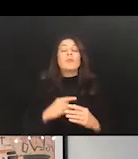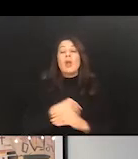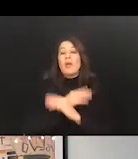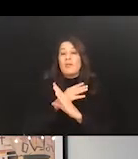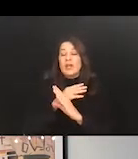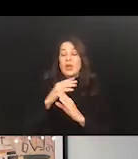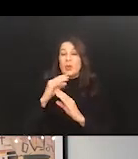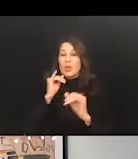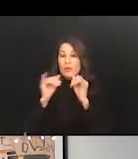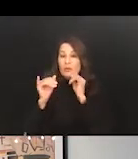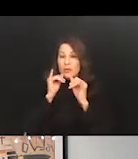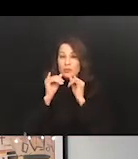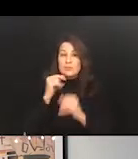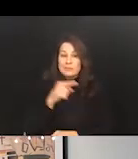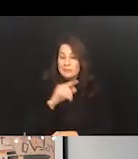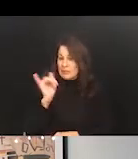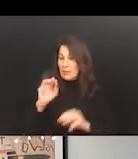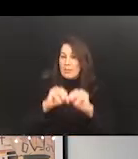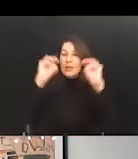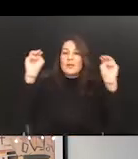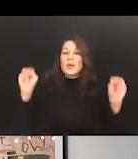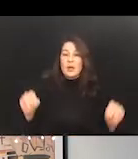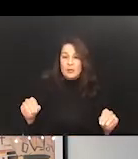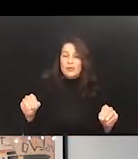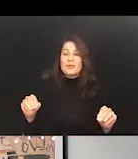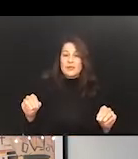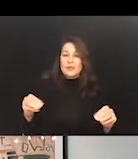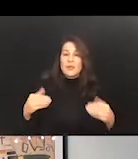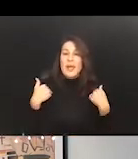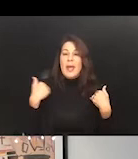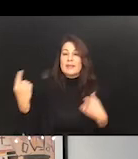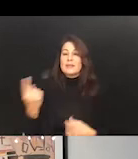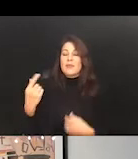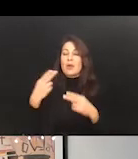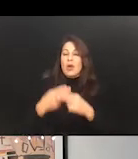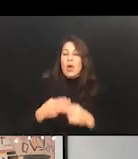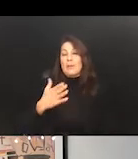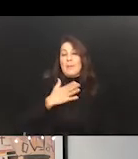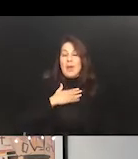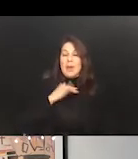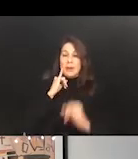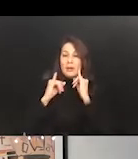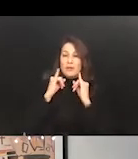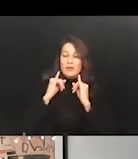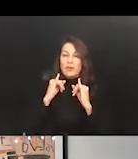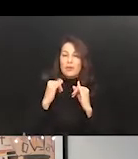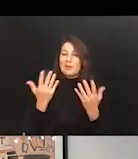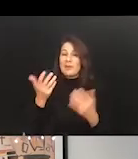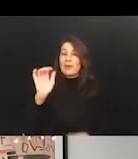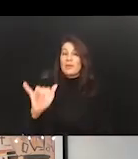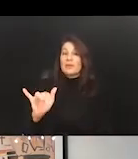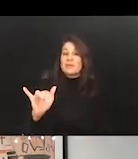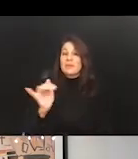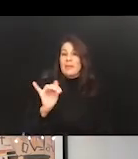McDonald's is again down the path with something called my interview, where it would be sort of like I'm doing now,